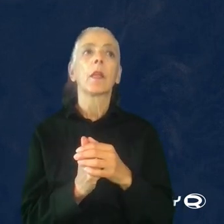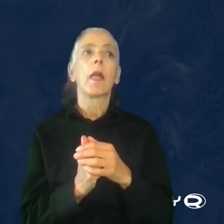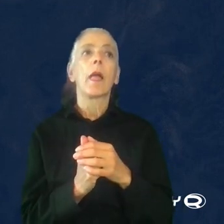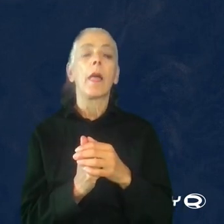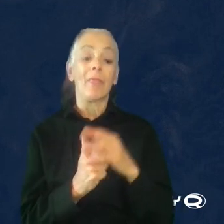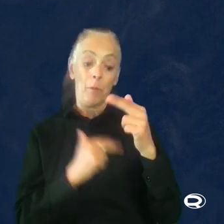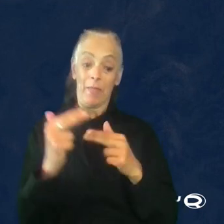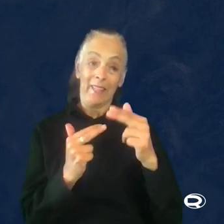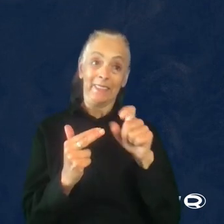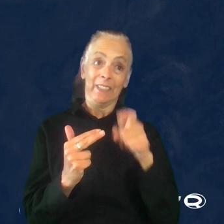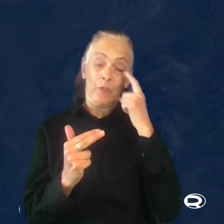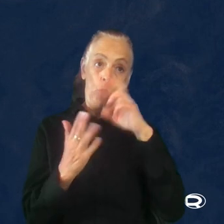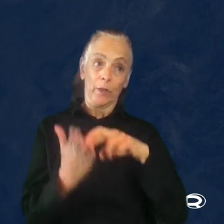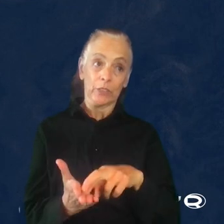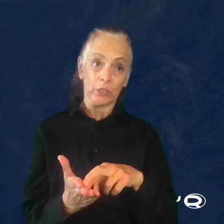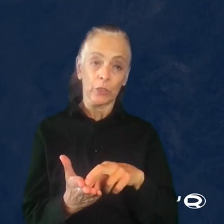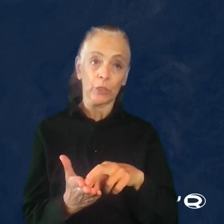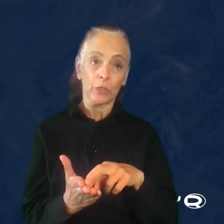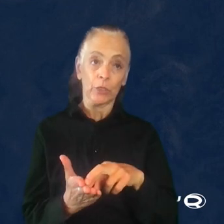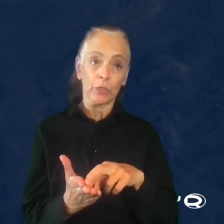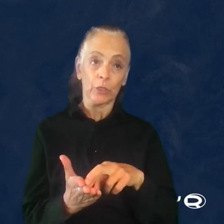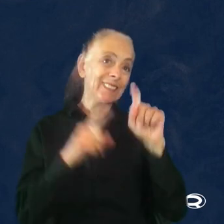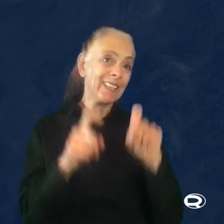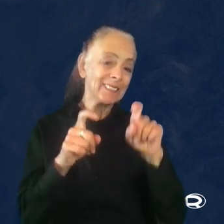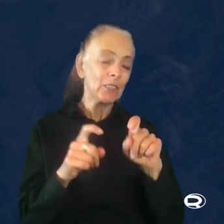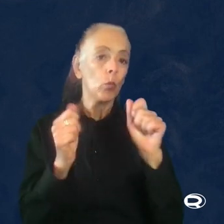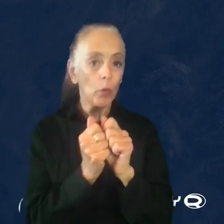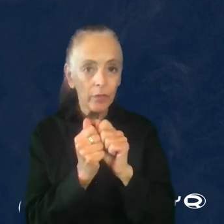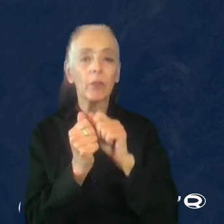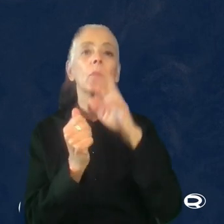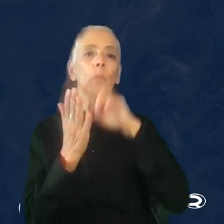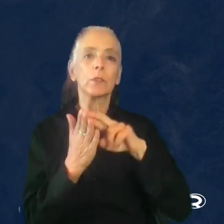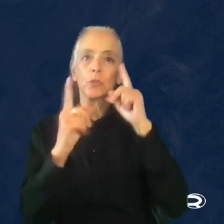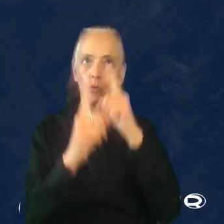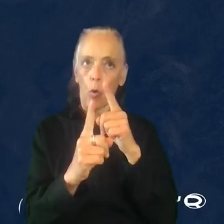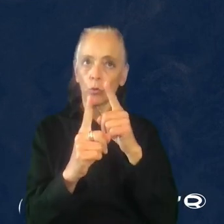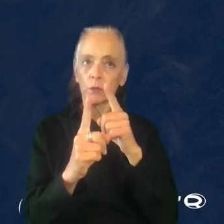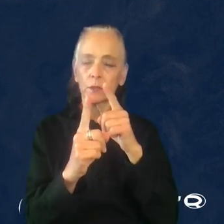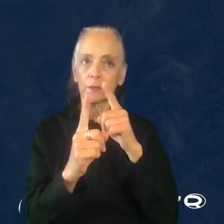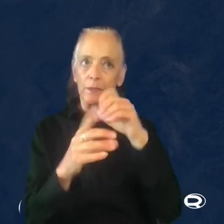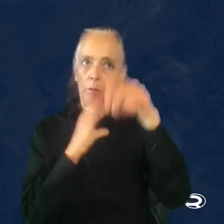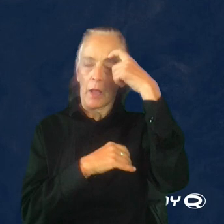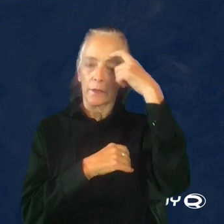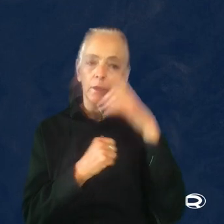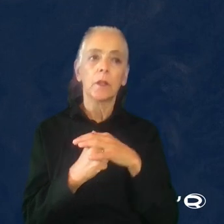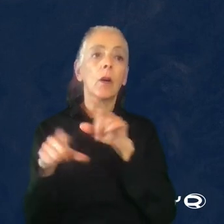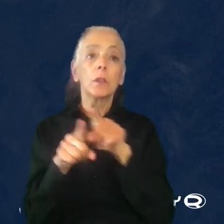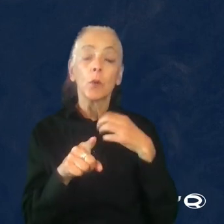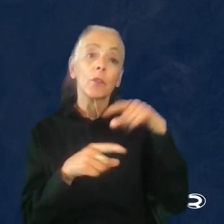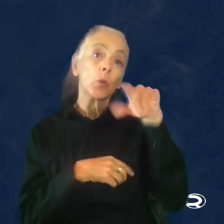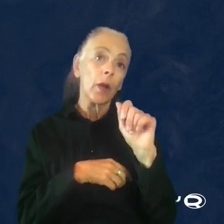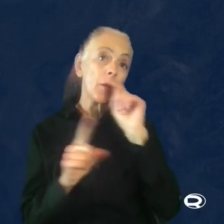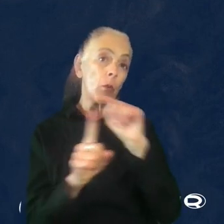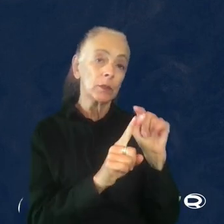needed for research are now QA tested with research goals in mind. There is also specific QA points of contact